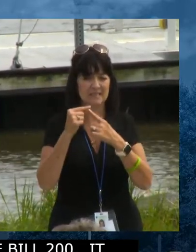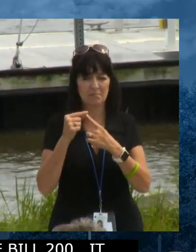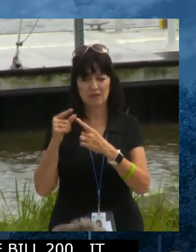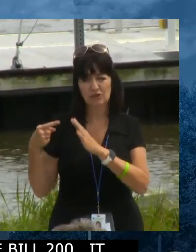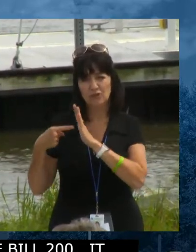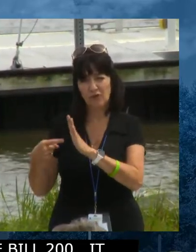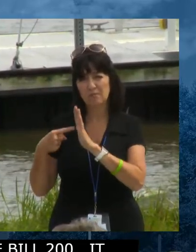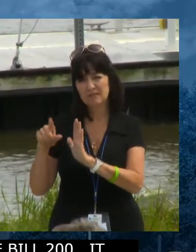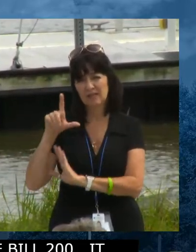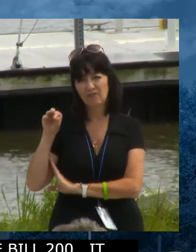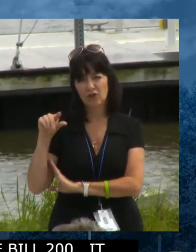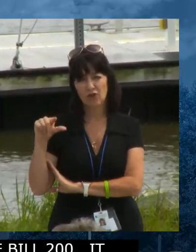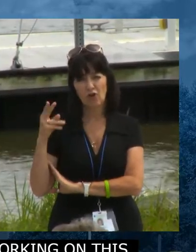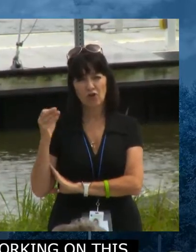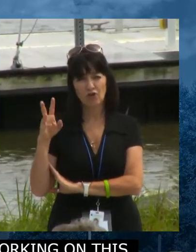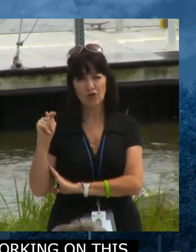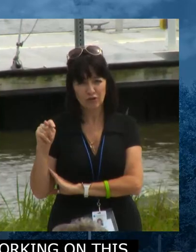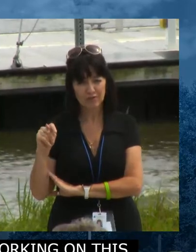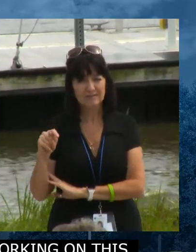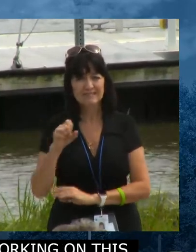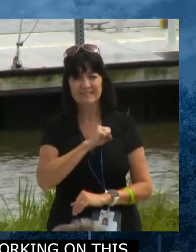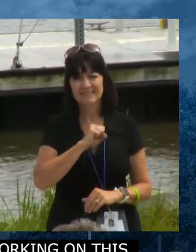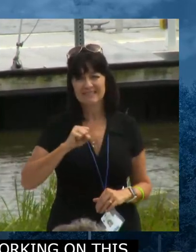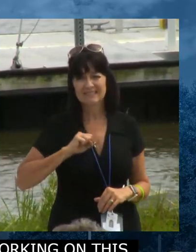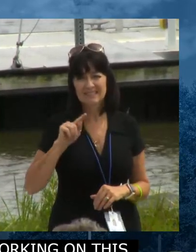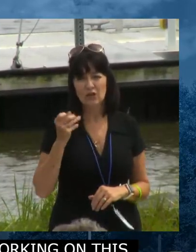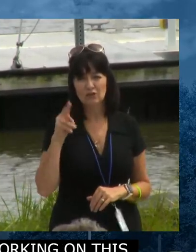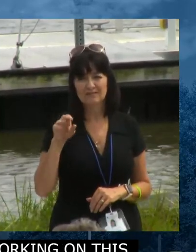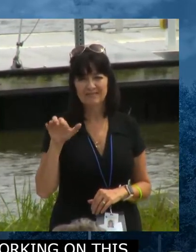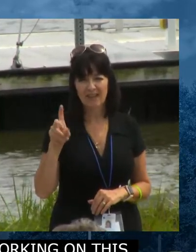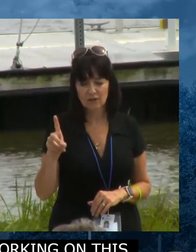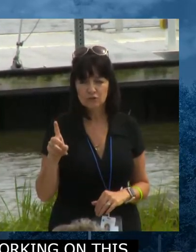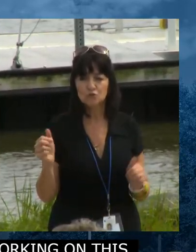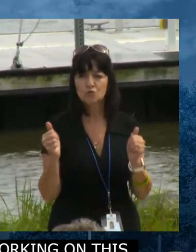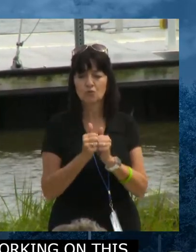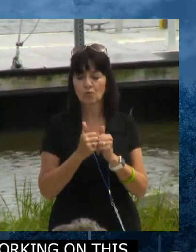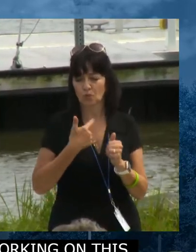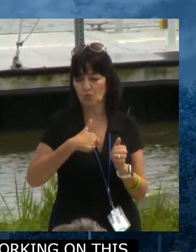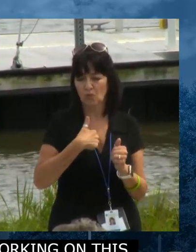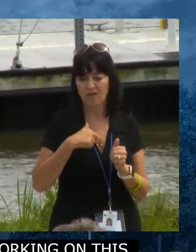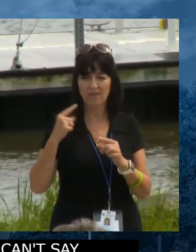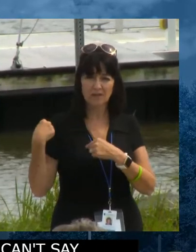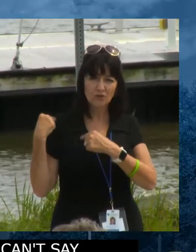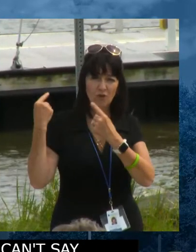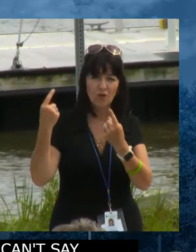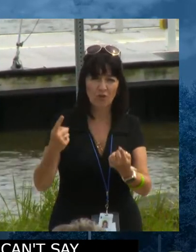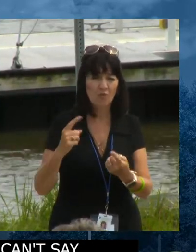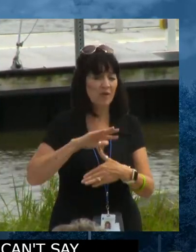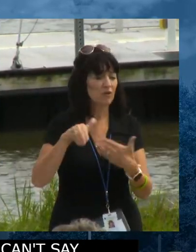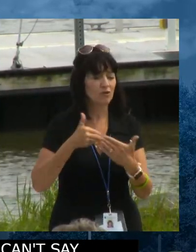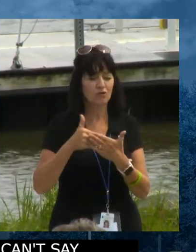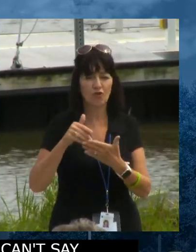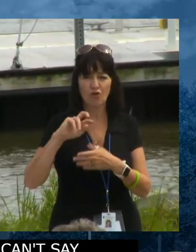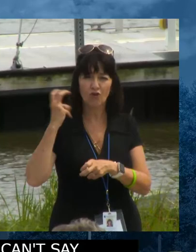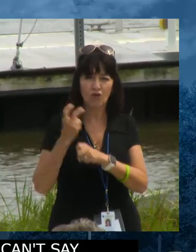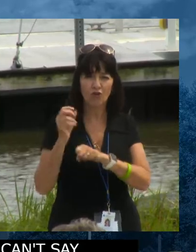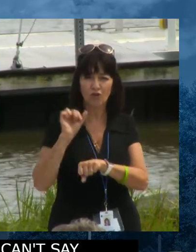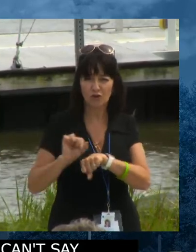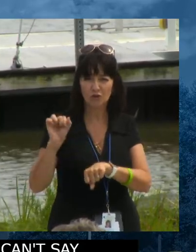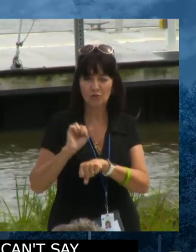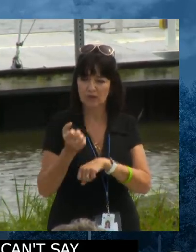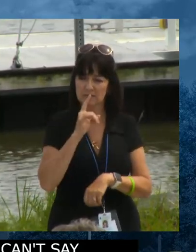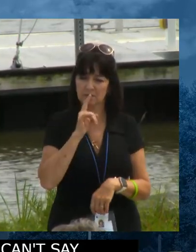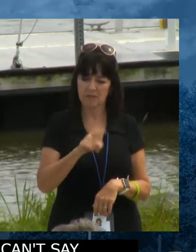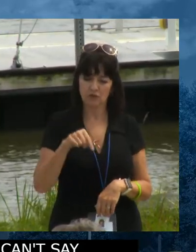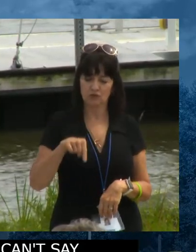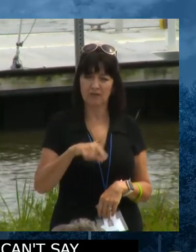Longhurst for her leadership, Senator Townsend, who, um, was with us all the way, and all their hard work over the years to ensure this legislation got